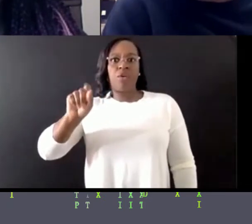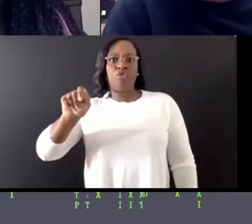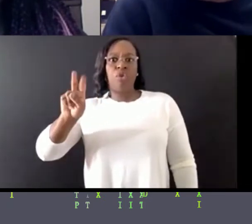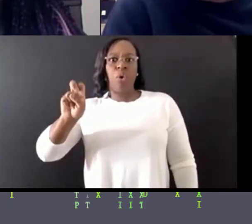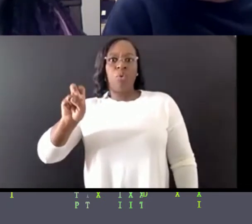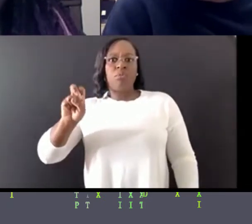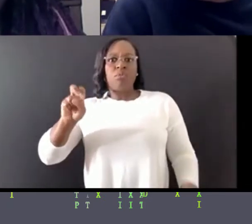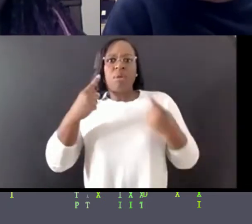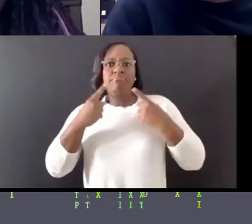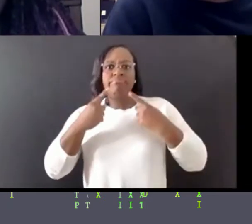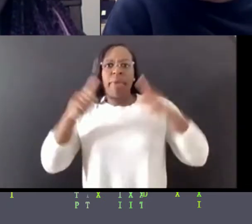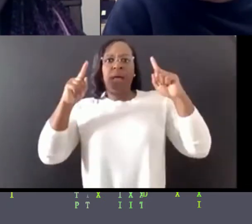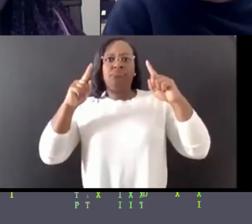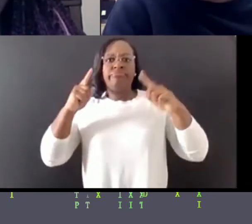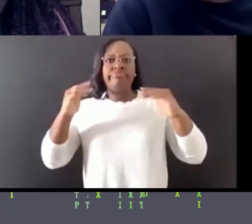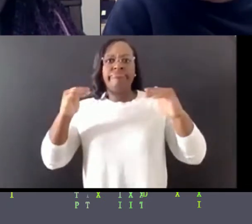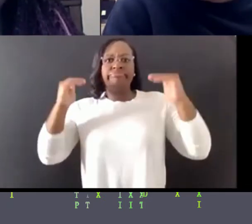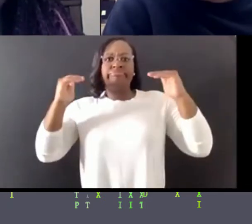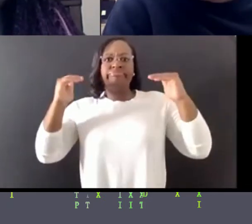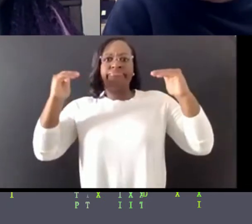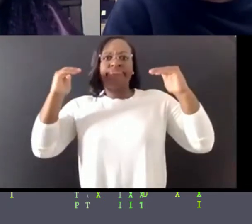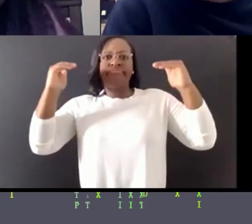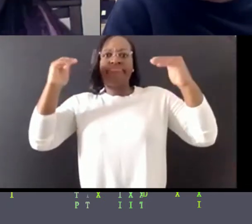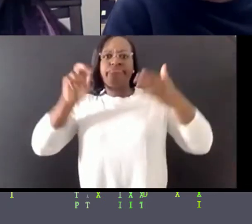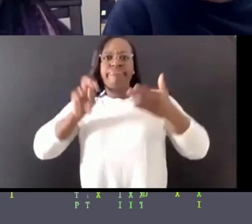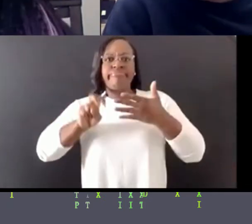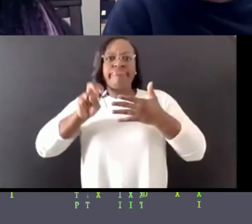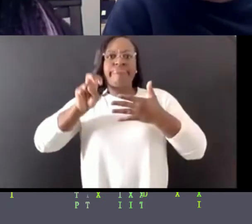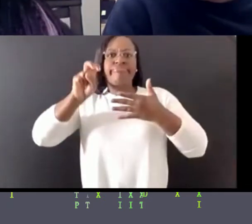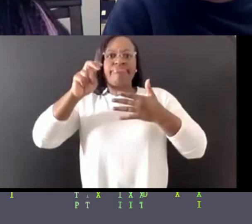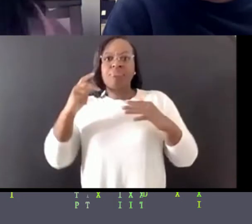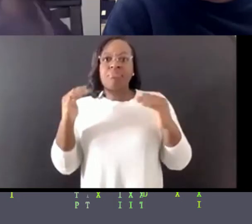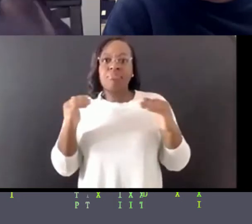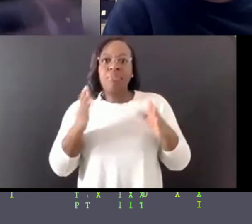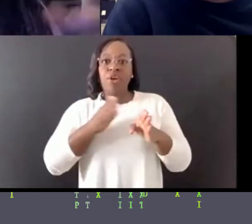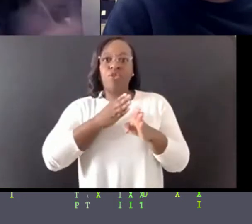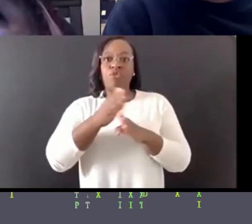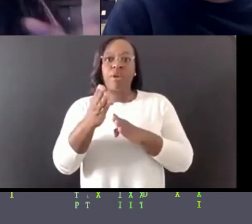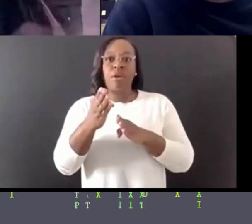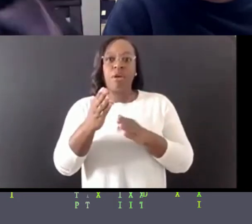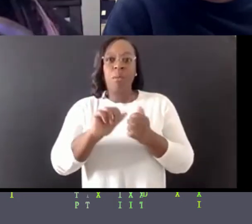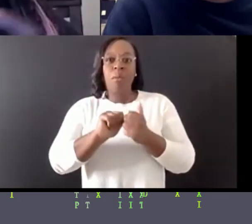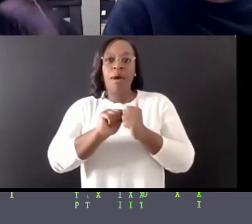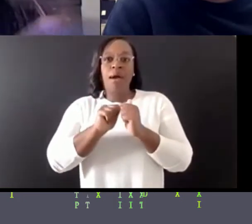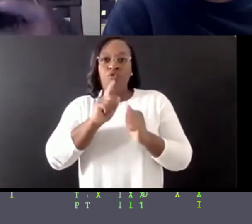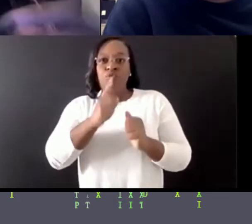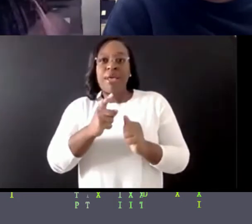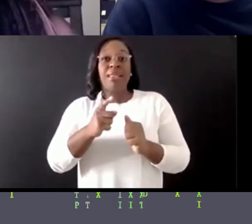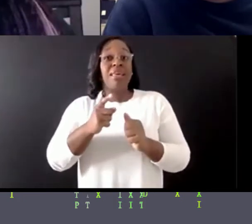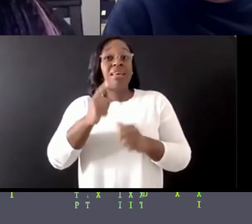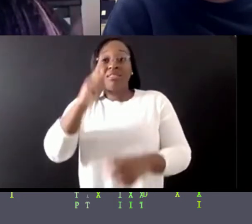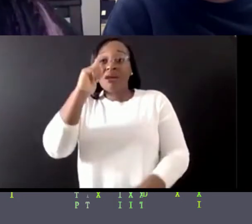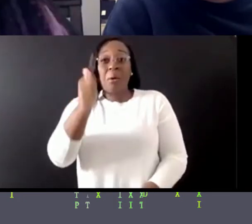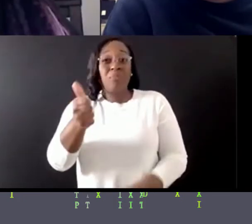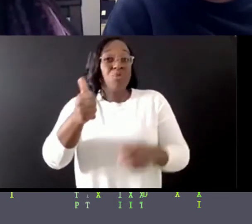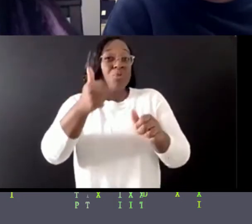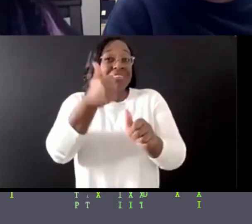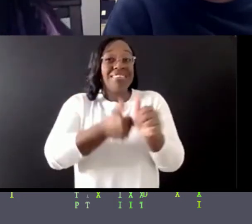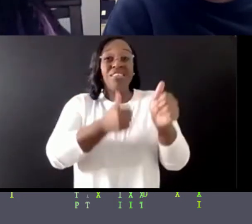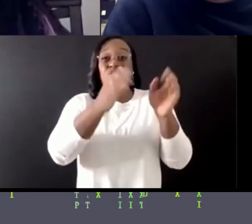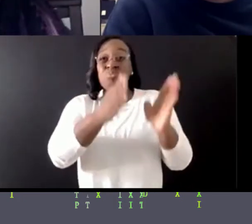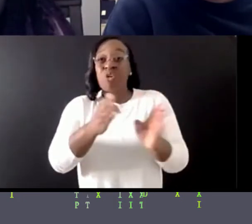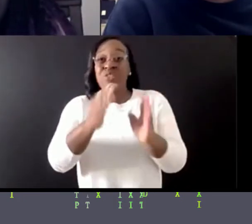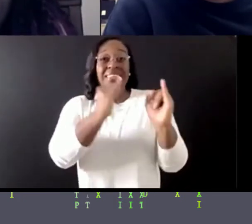on you and how, how, how, like, all of that plays a part in where you are in life.